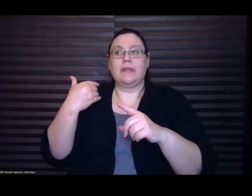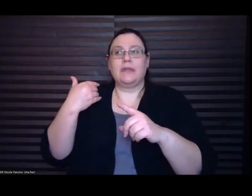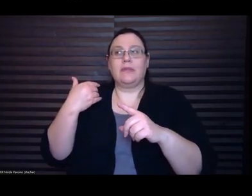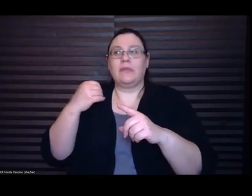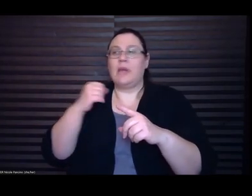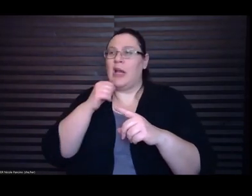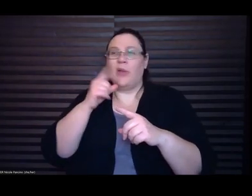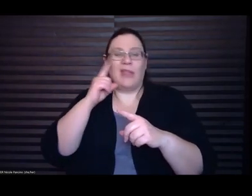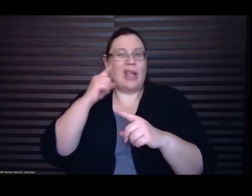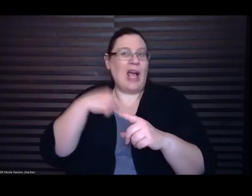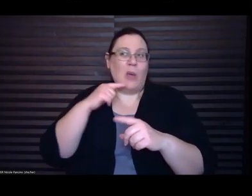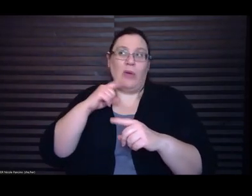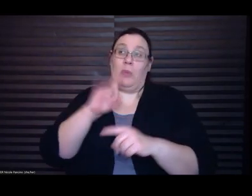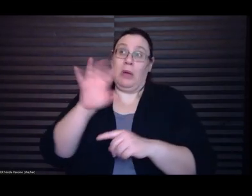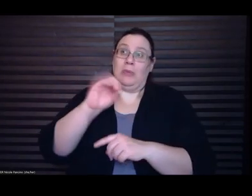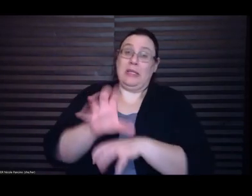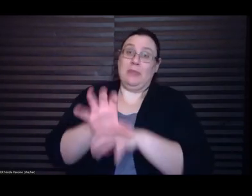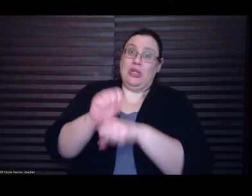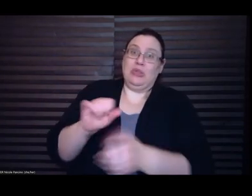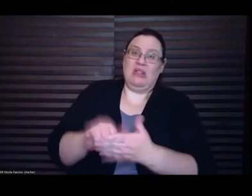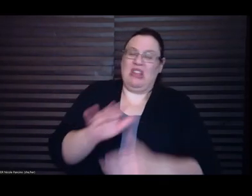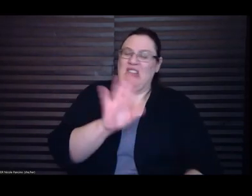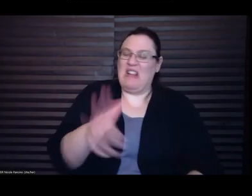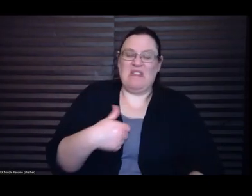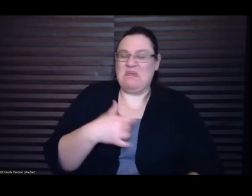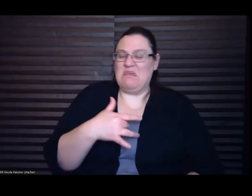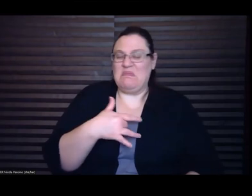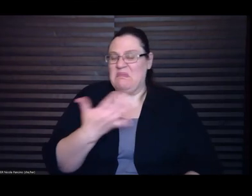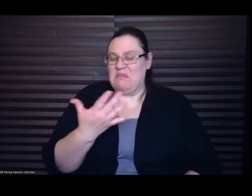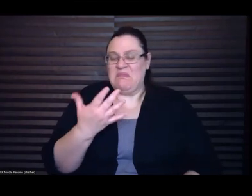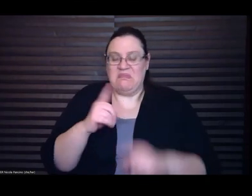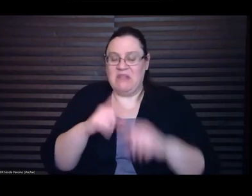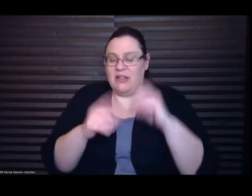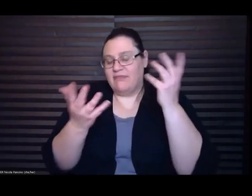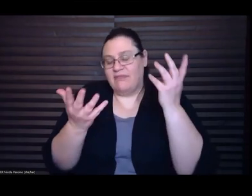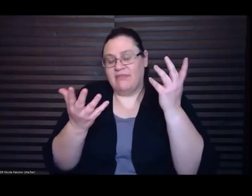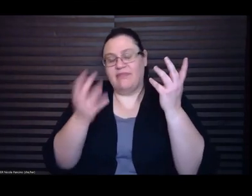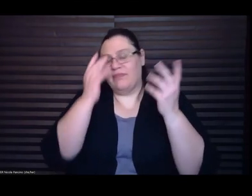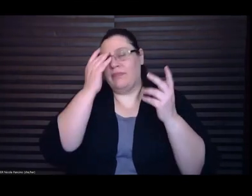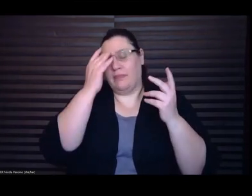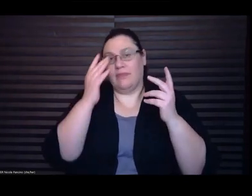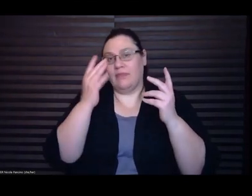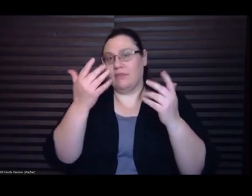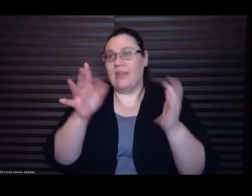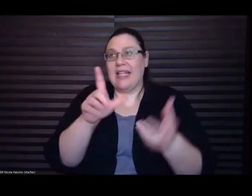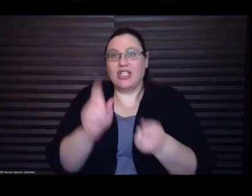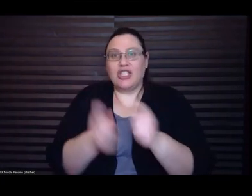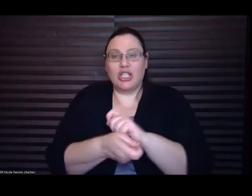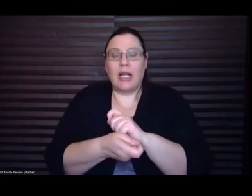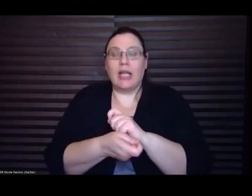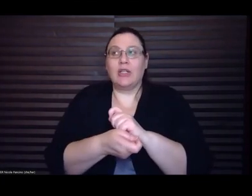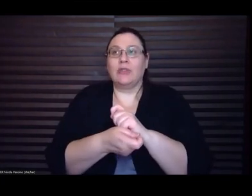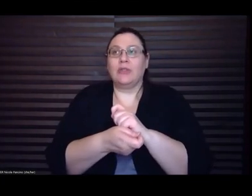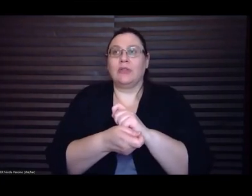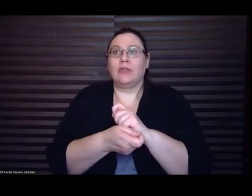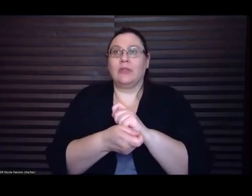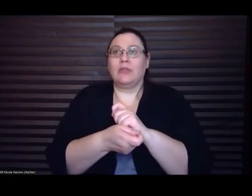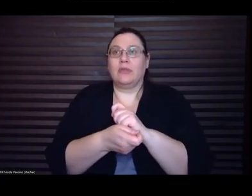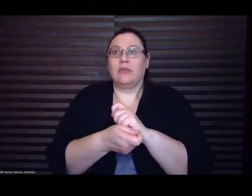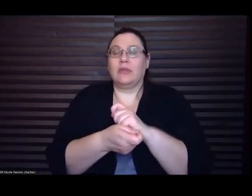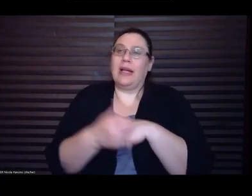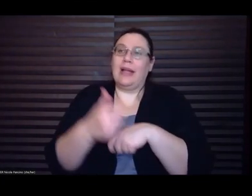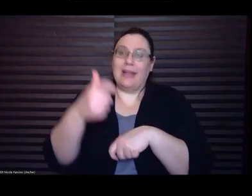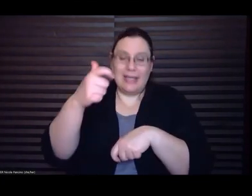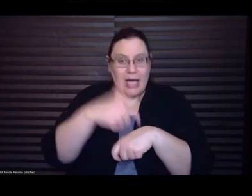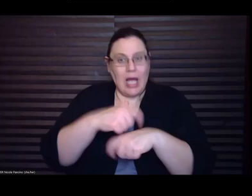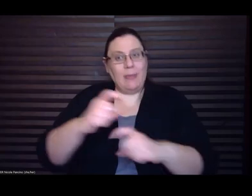yeah it's just it's changed the time that I have to do it and so it has changed the actual the words that come out